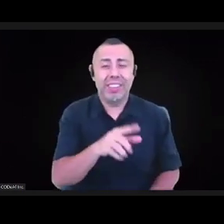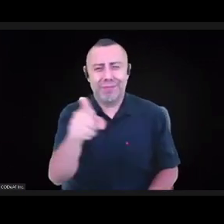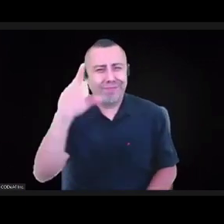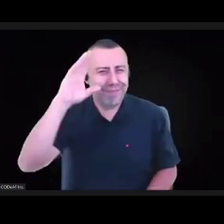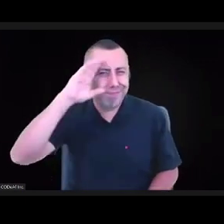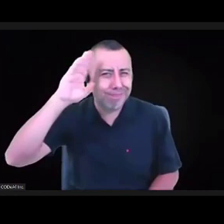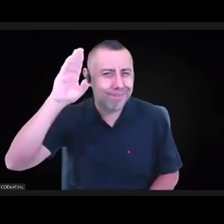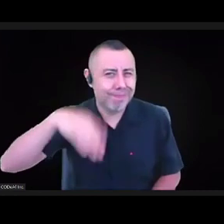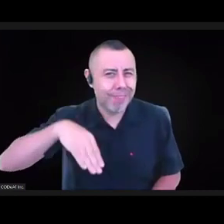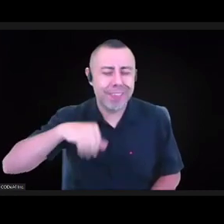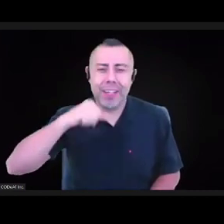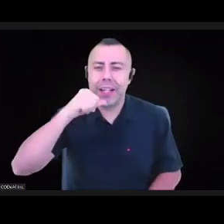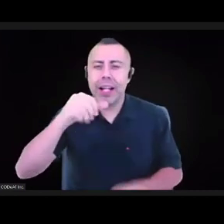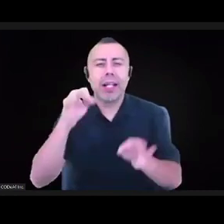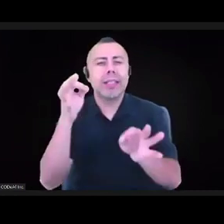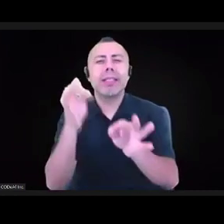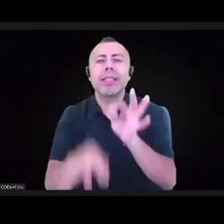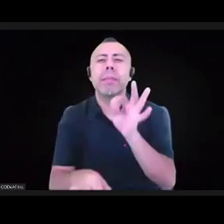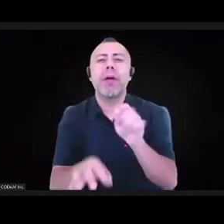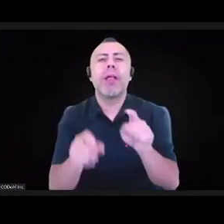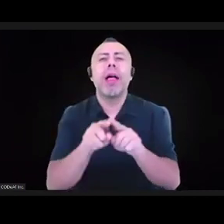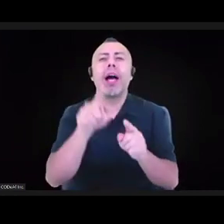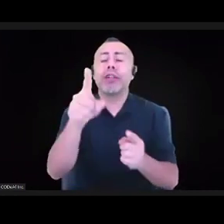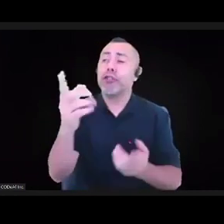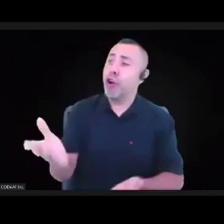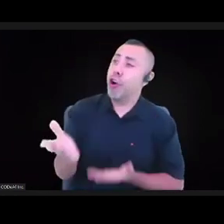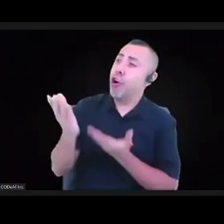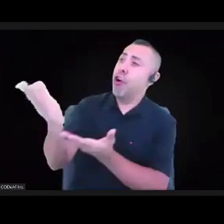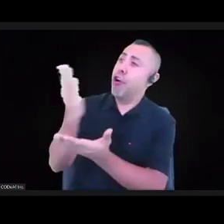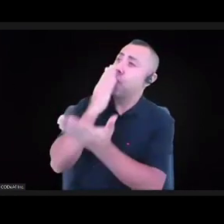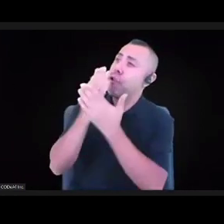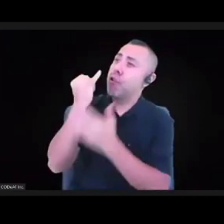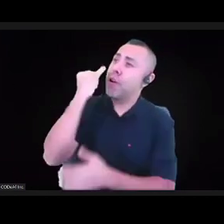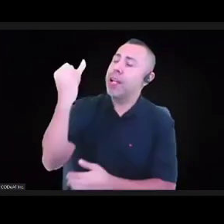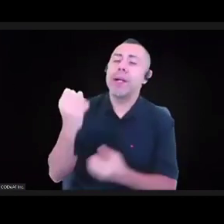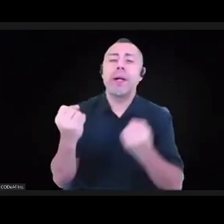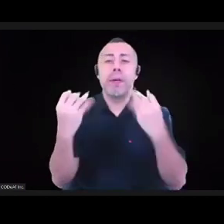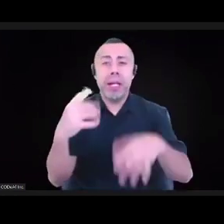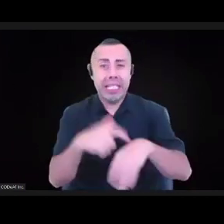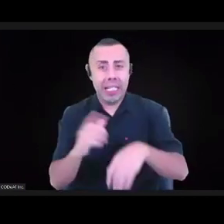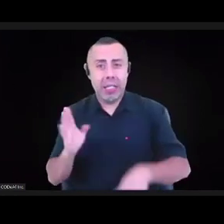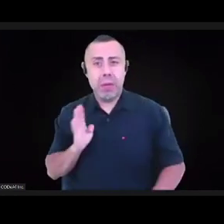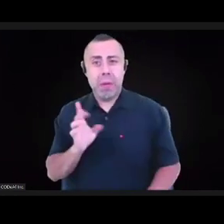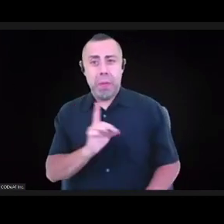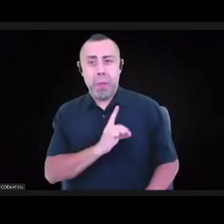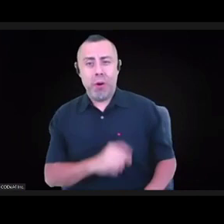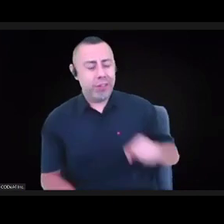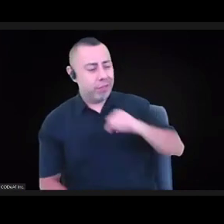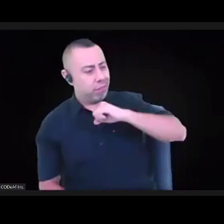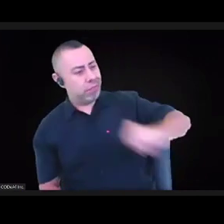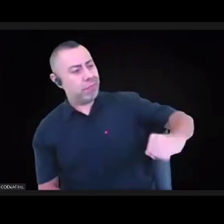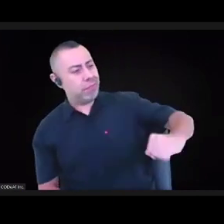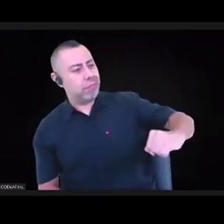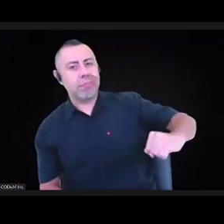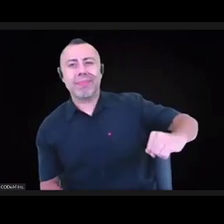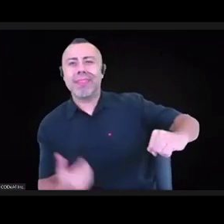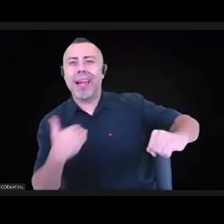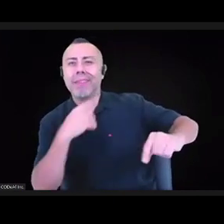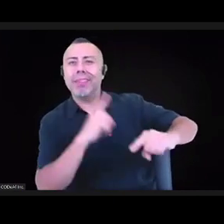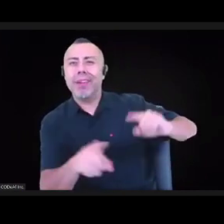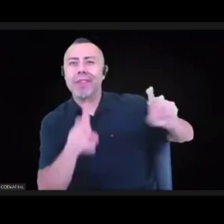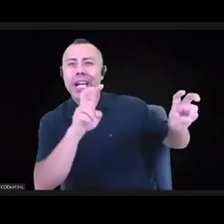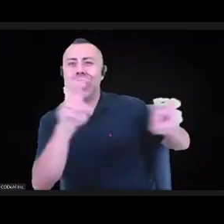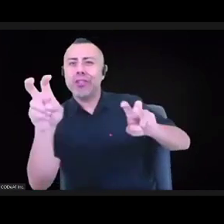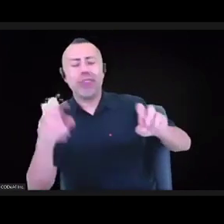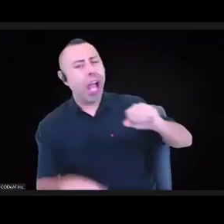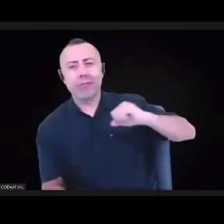you offering a good idea. You have some resistance, often, from the board with different issues. And so, how do you deal with that?